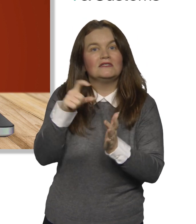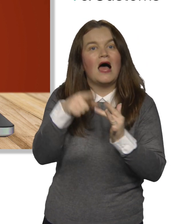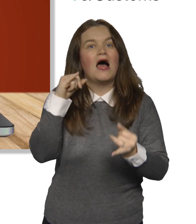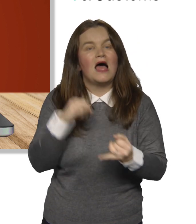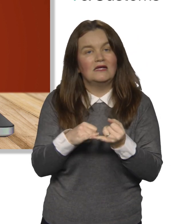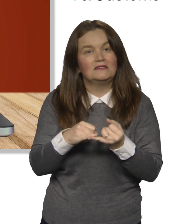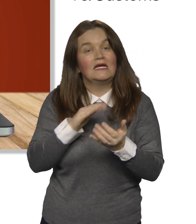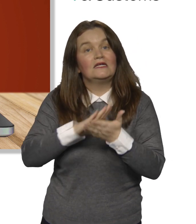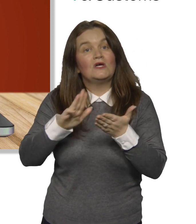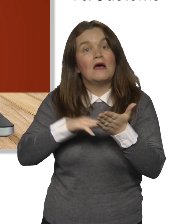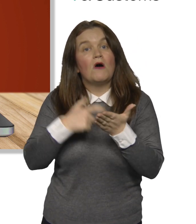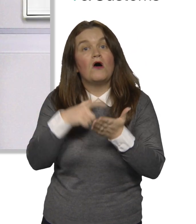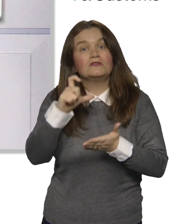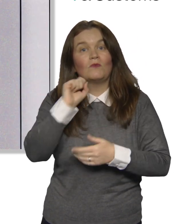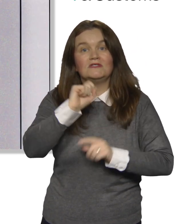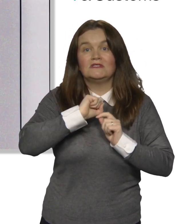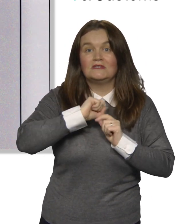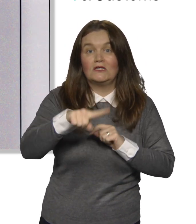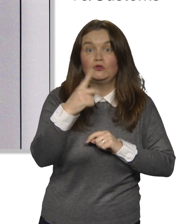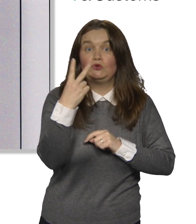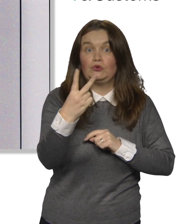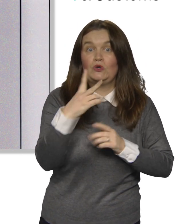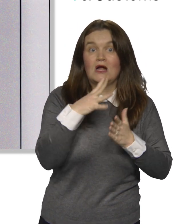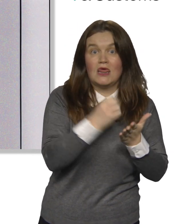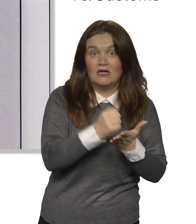ticking this box, you'll be registering for CIS.